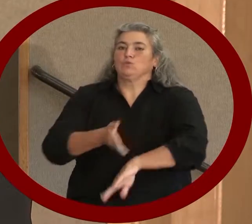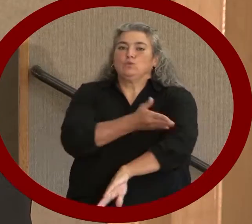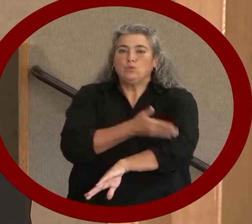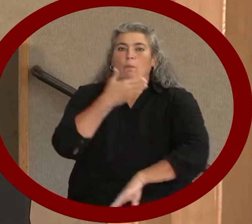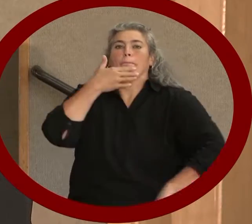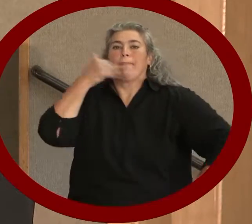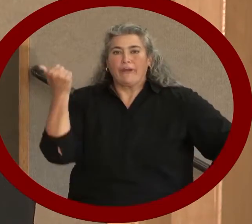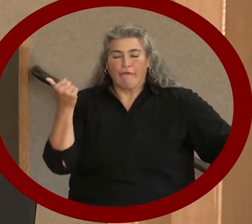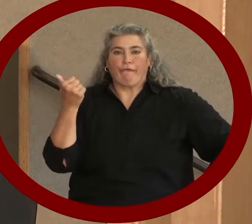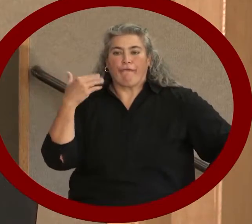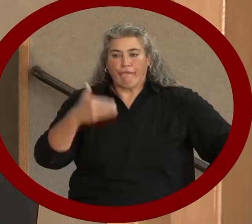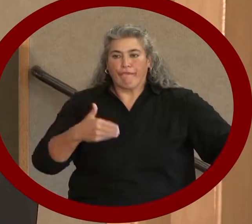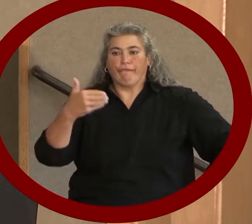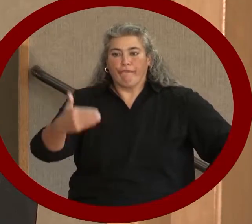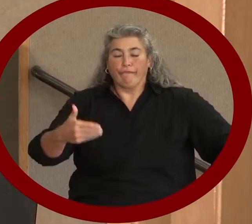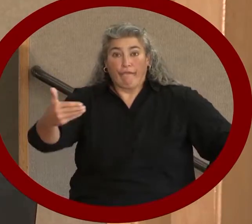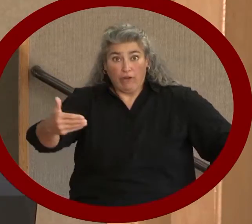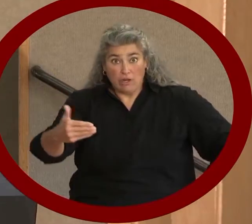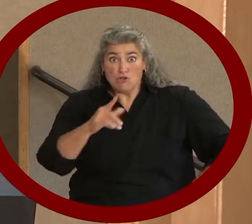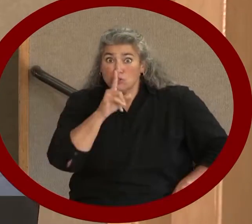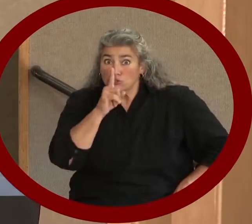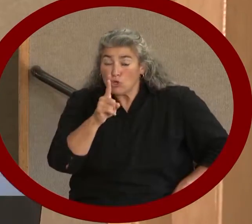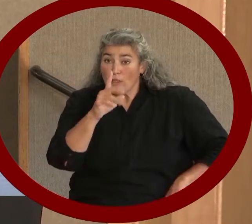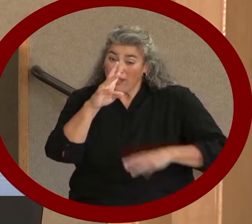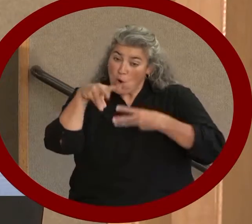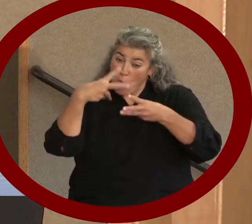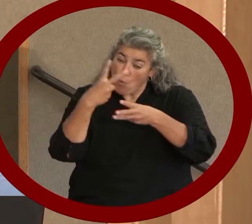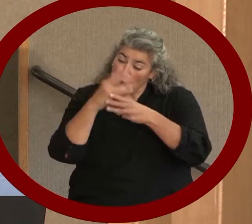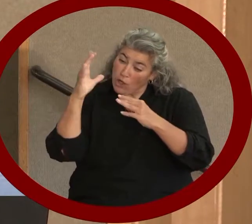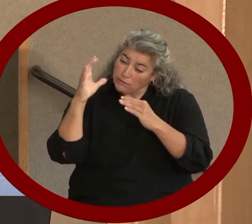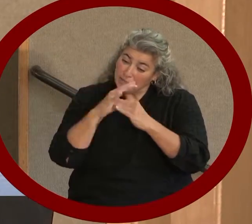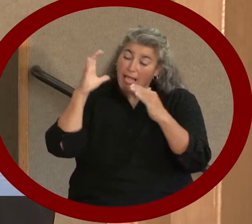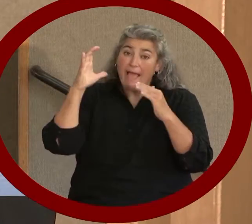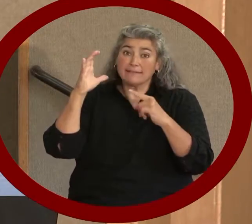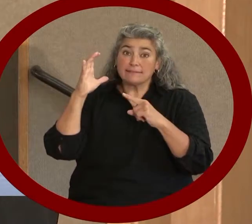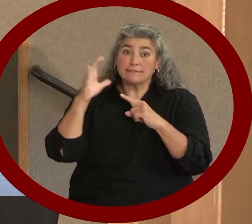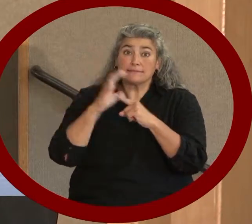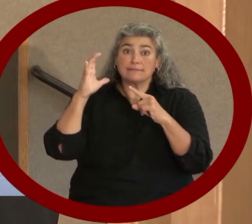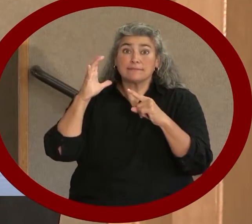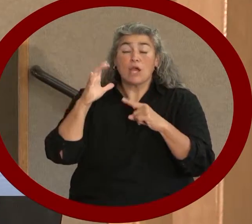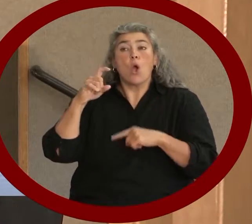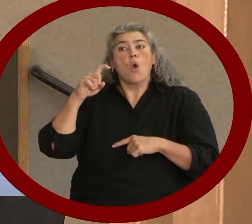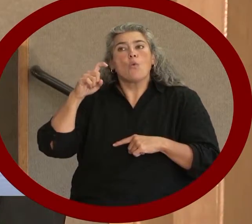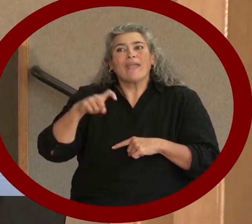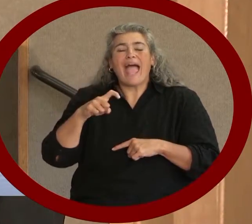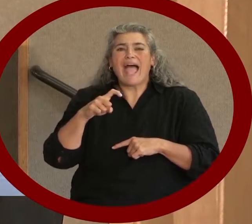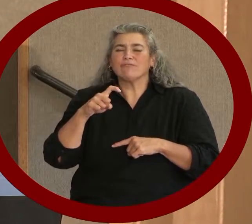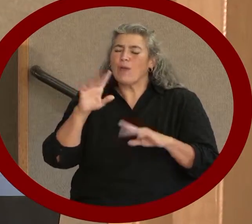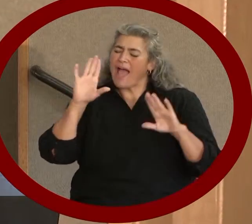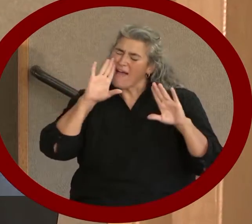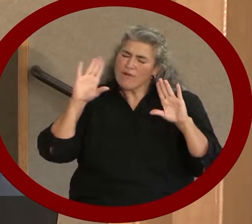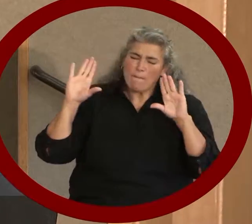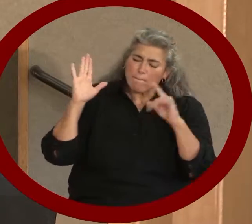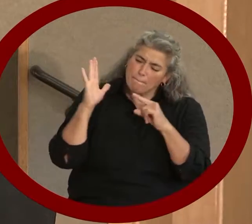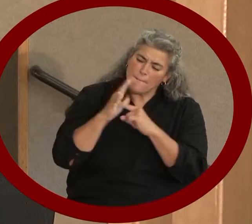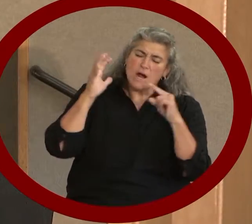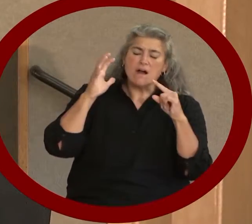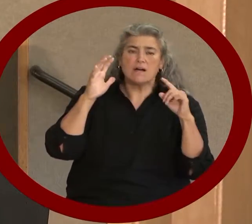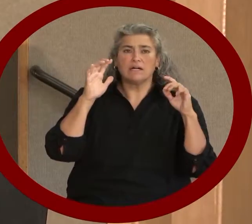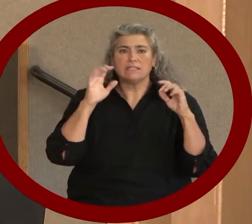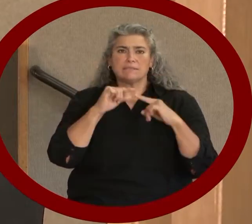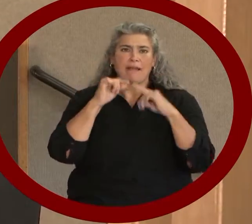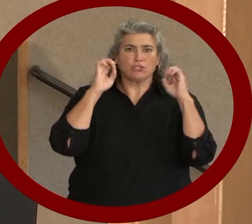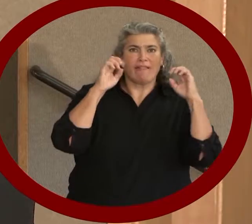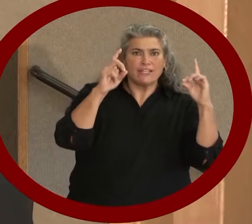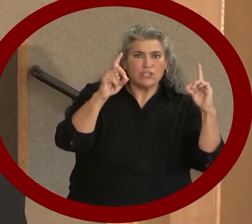understand to be truly world-class, we have to have a world-class special education program. We